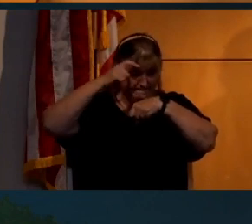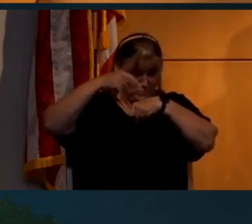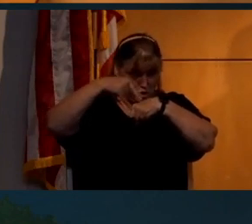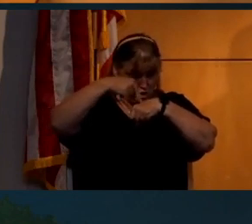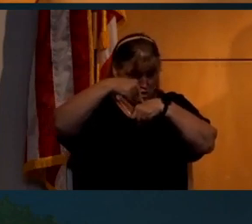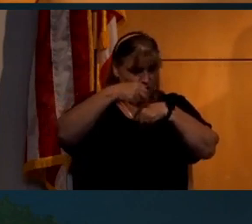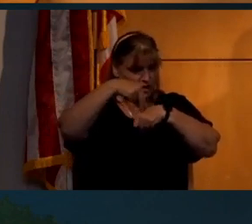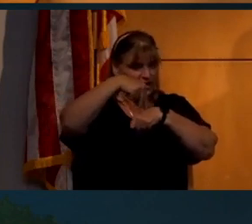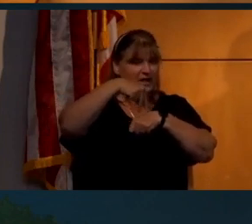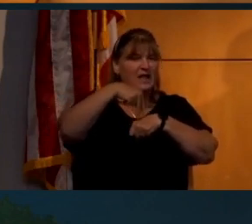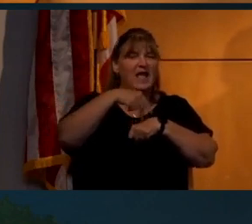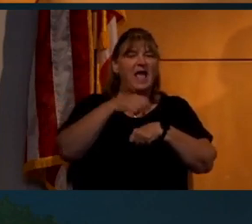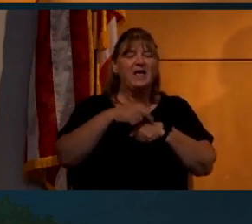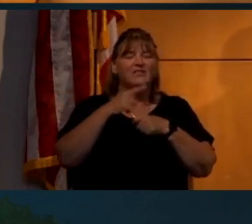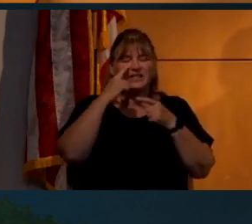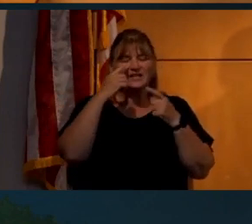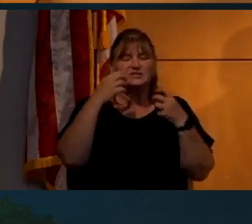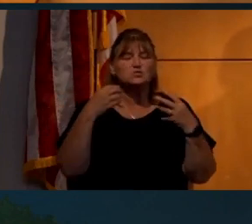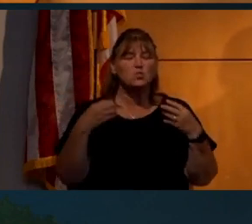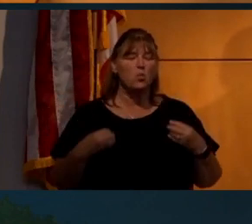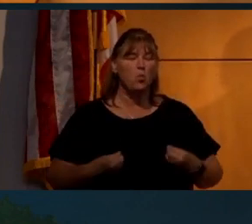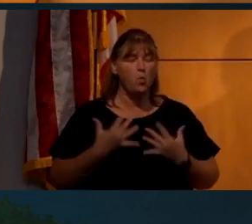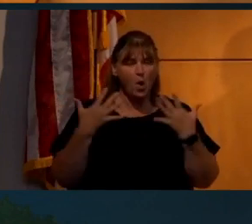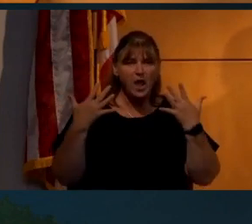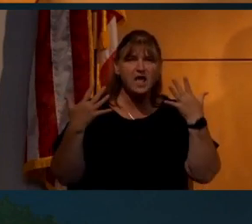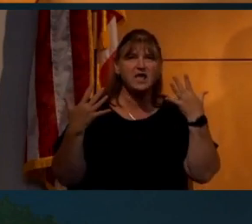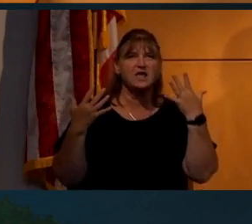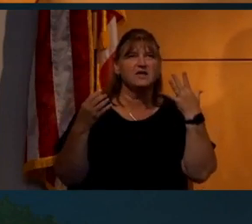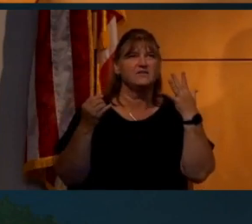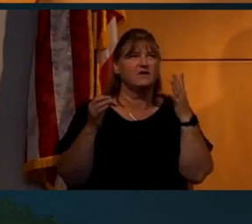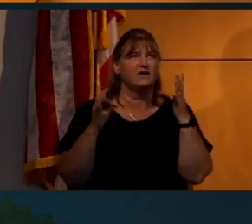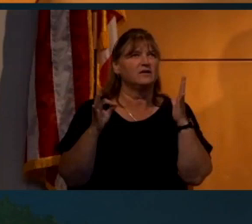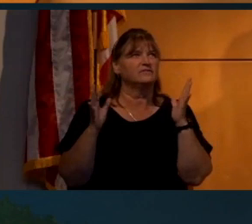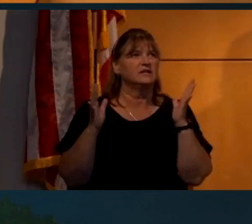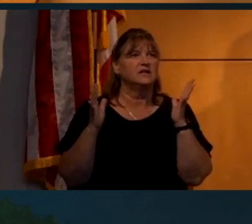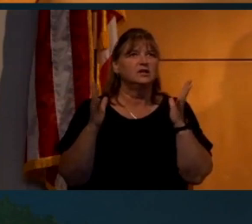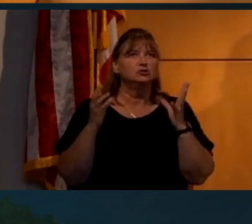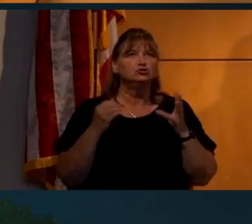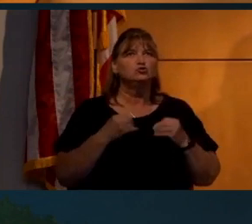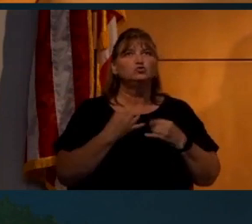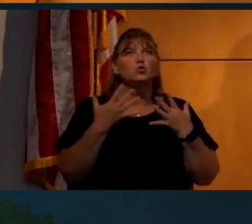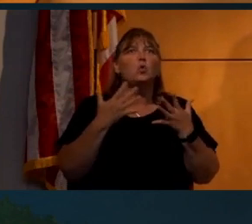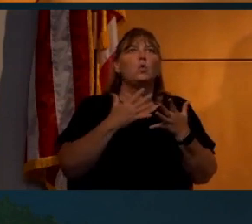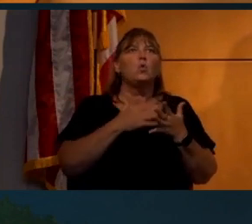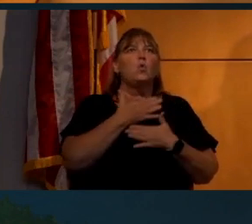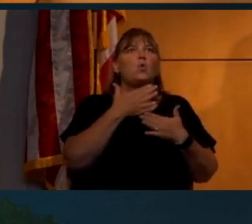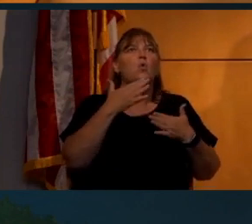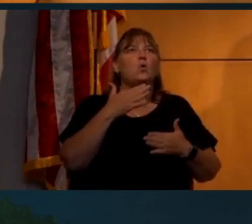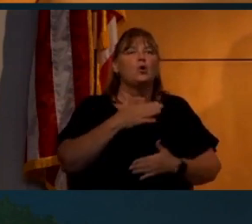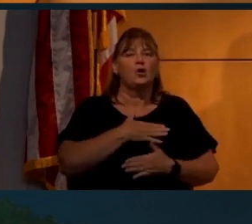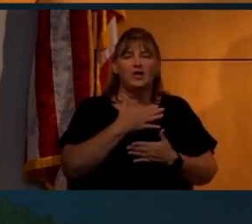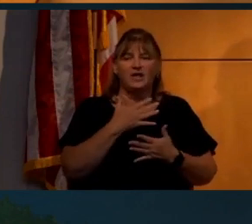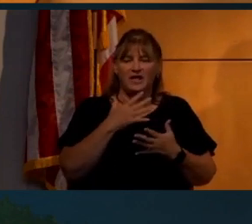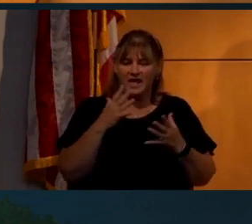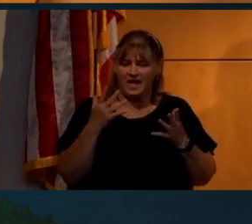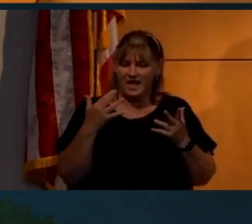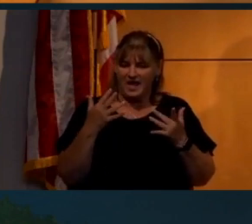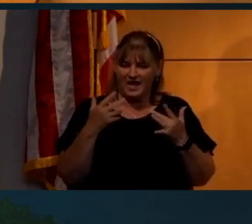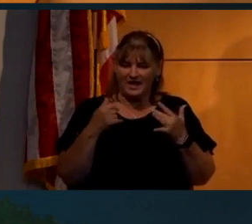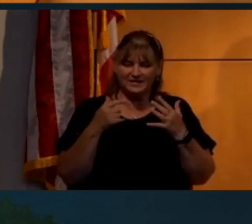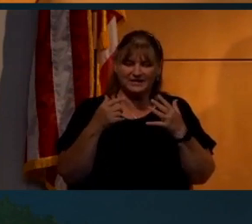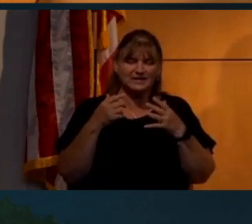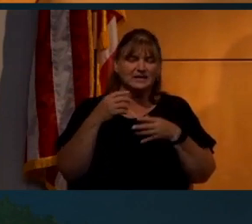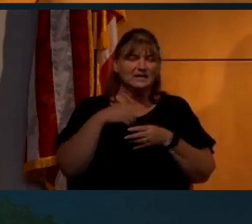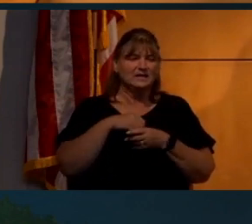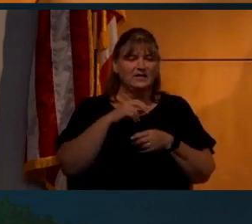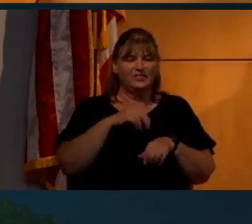And this wave of joy and of Carl Sagan